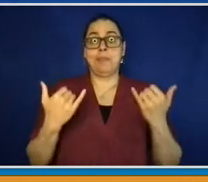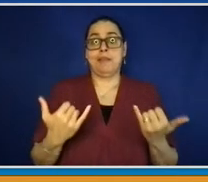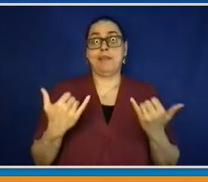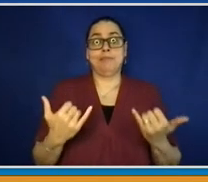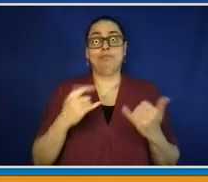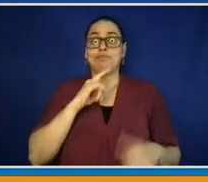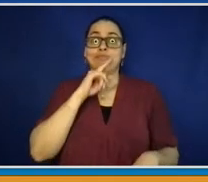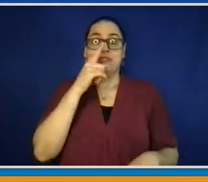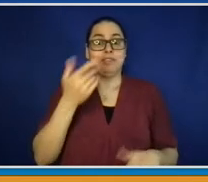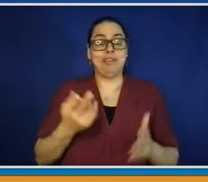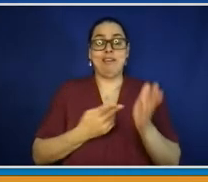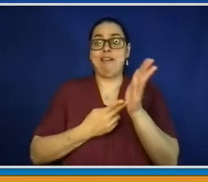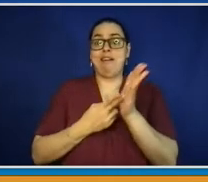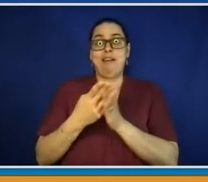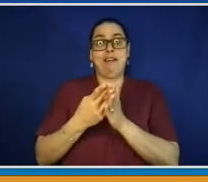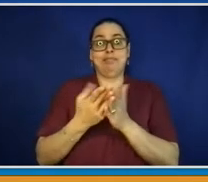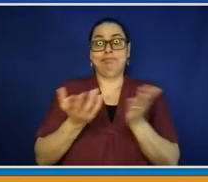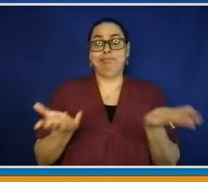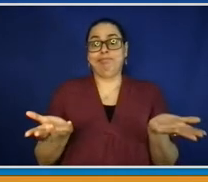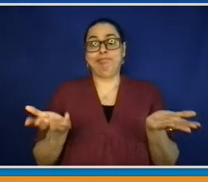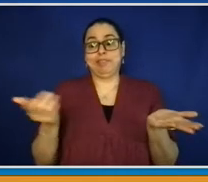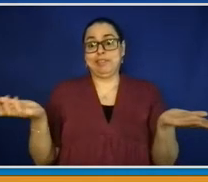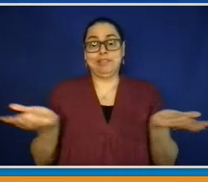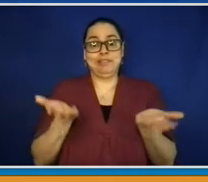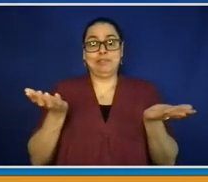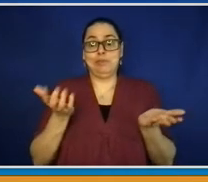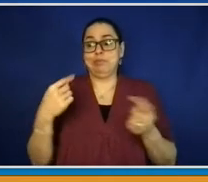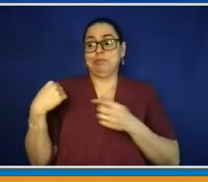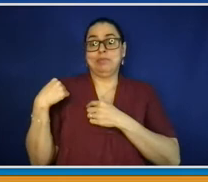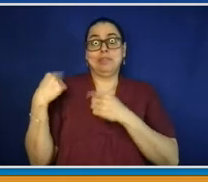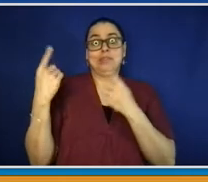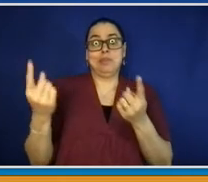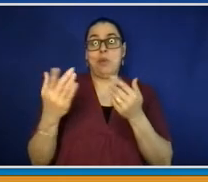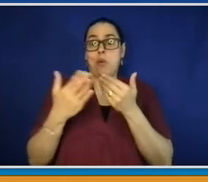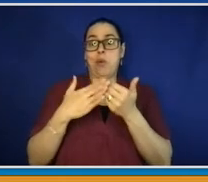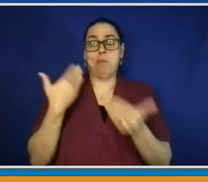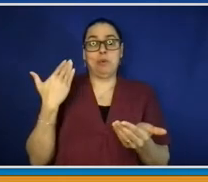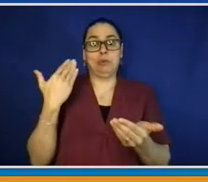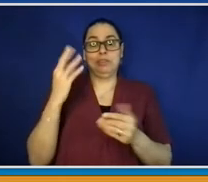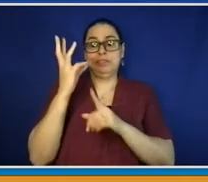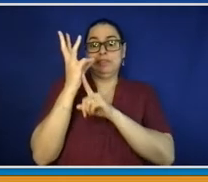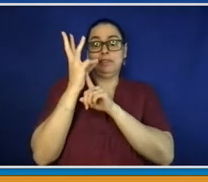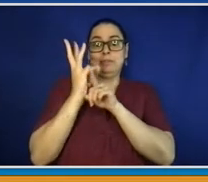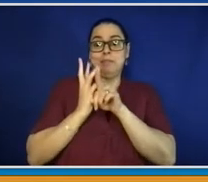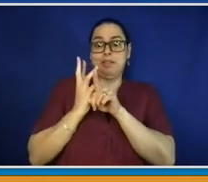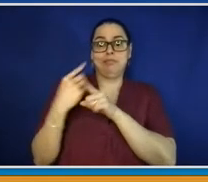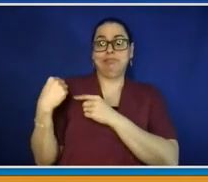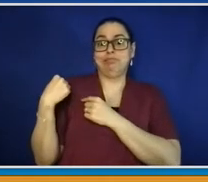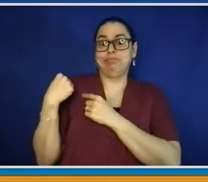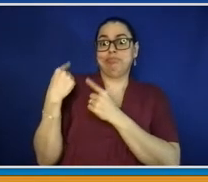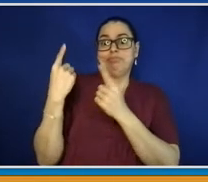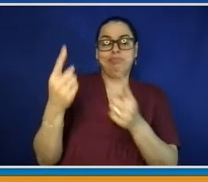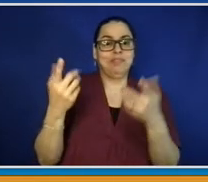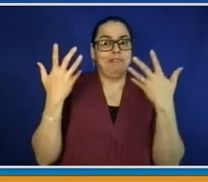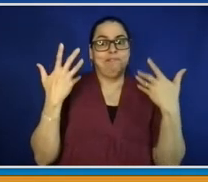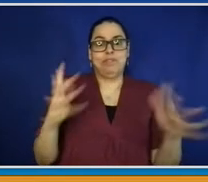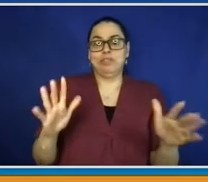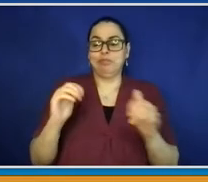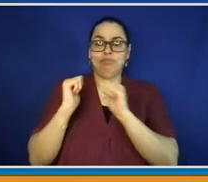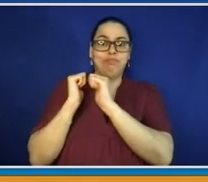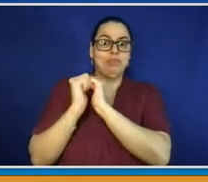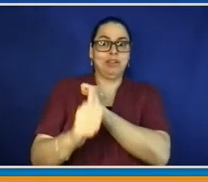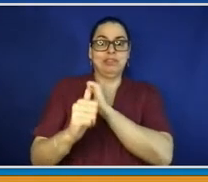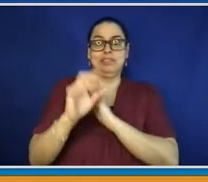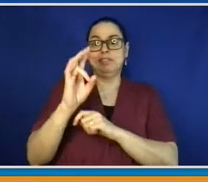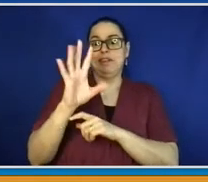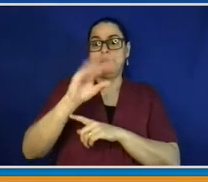the year, that we have reached almost 75 percent vaccination here in Westchester County. It's really a tremendous accomplishment, which everybody should take some credit